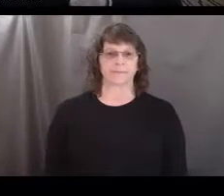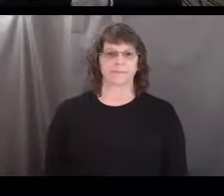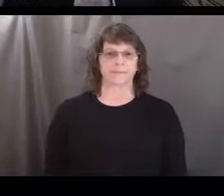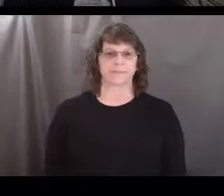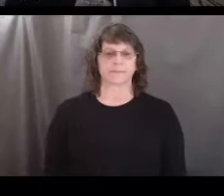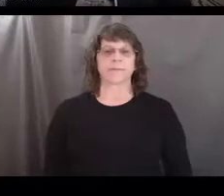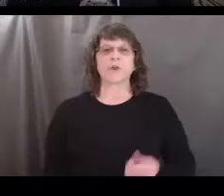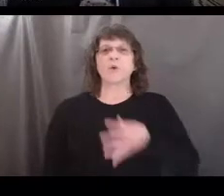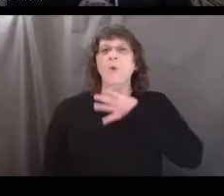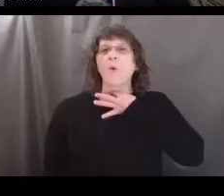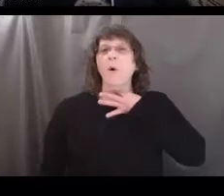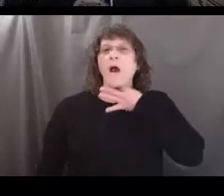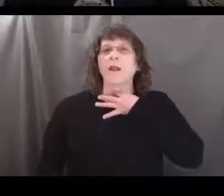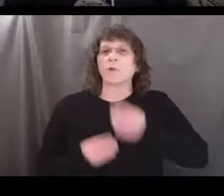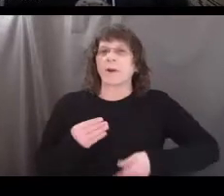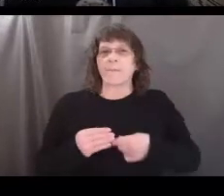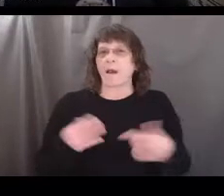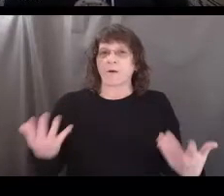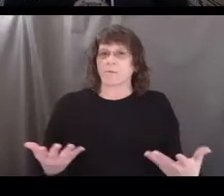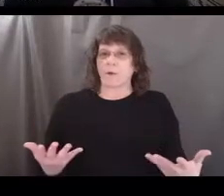What do you wonder about it?